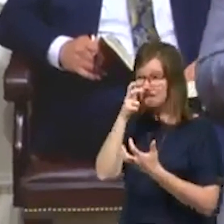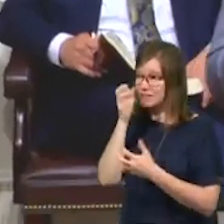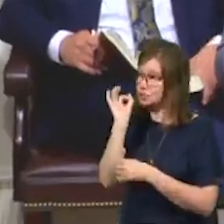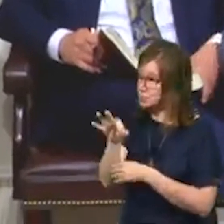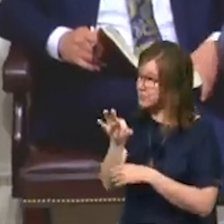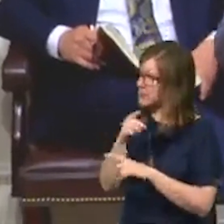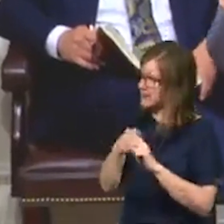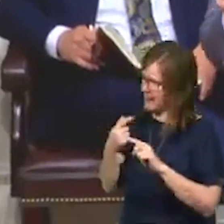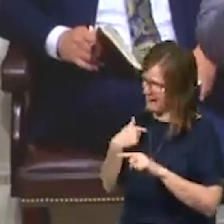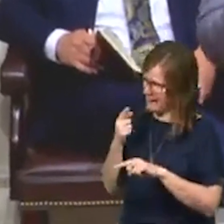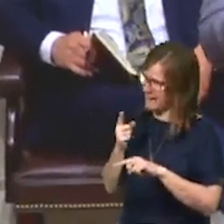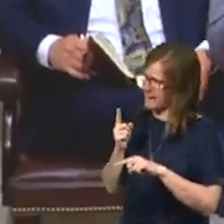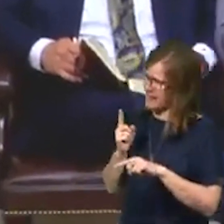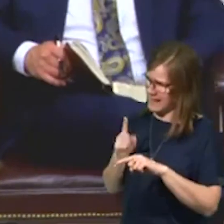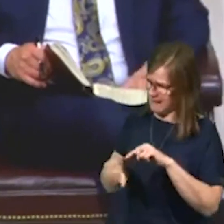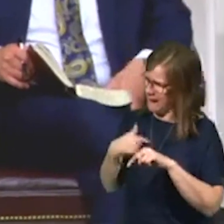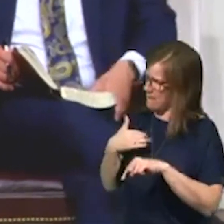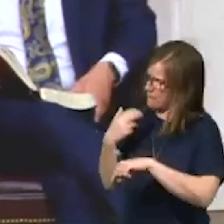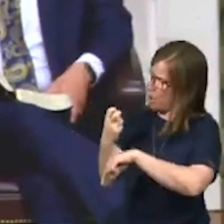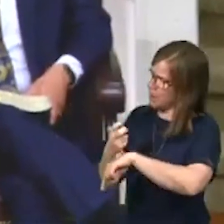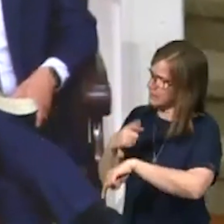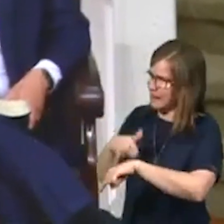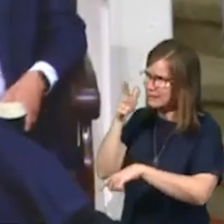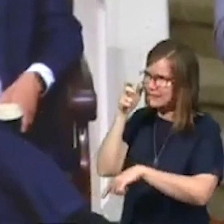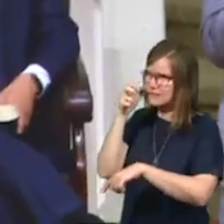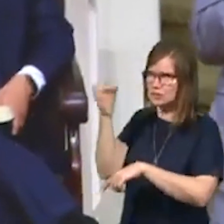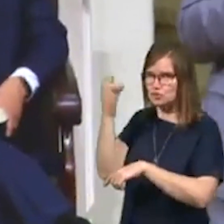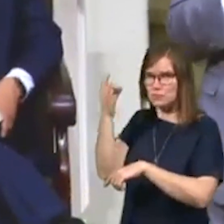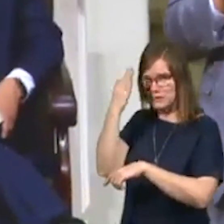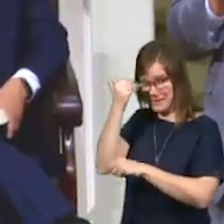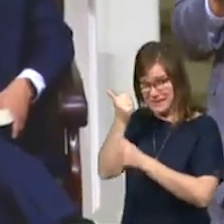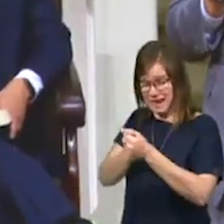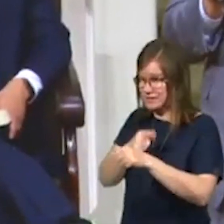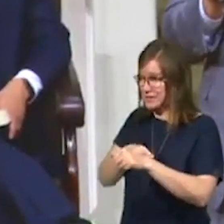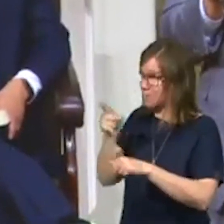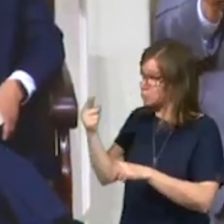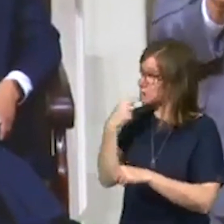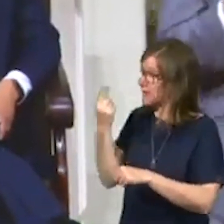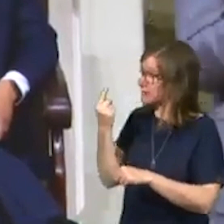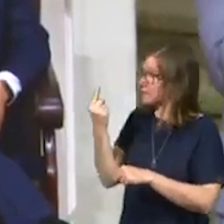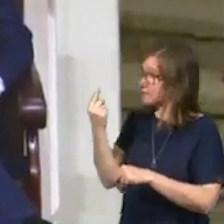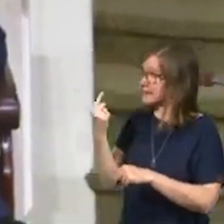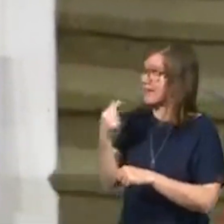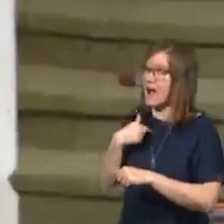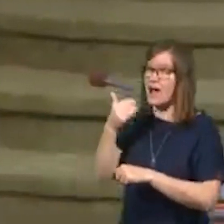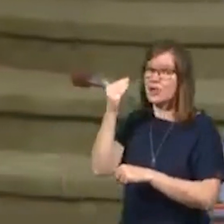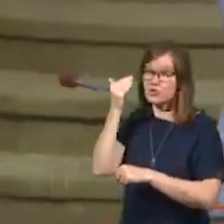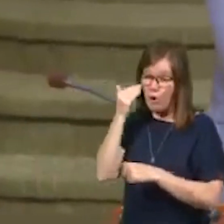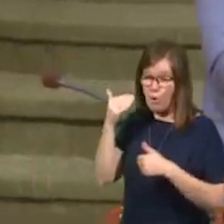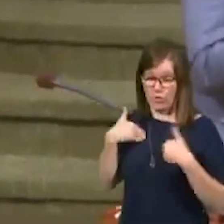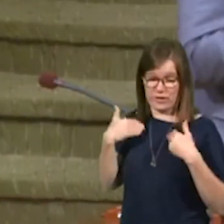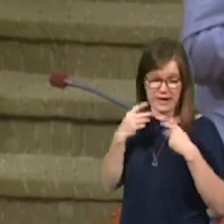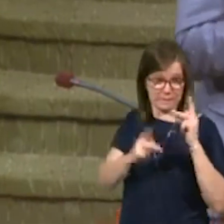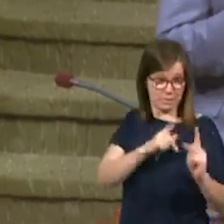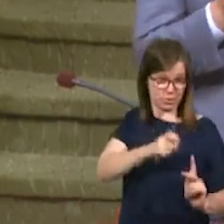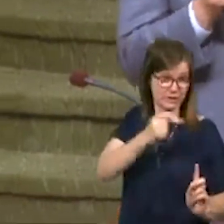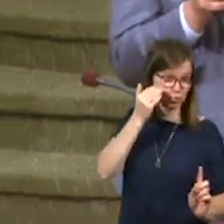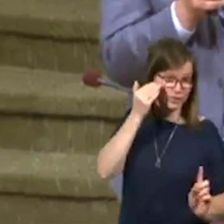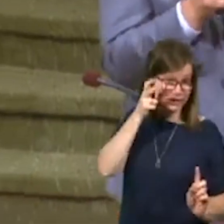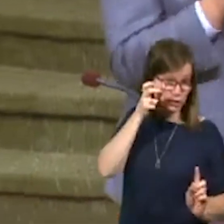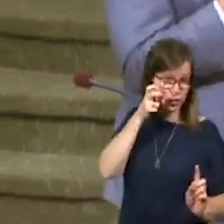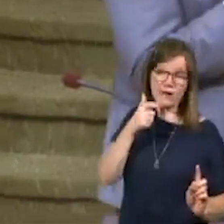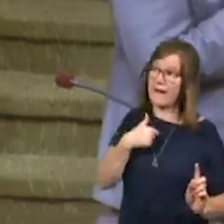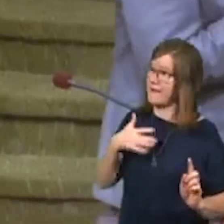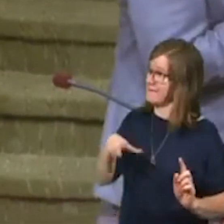preaching, but, but I can't, I'm having a hard time listening to the preaching because every time you say something that I know the young people need to hear, I